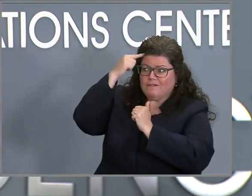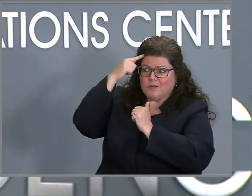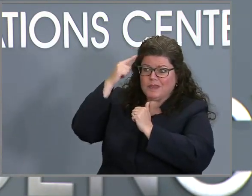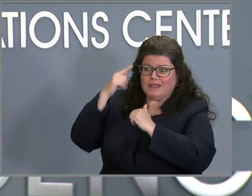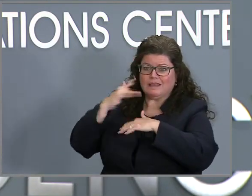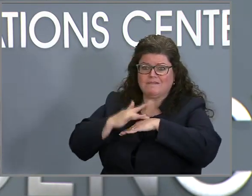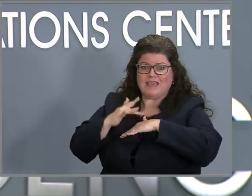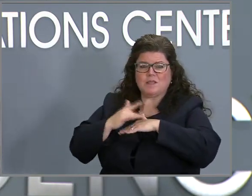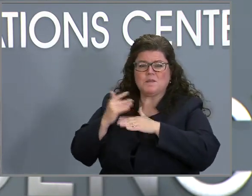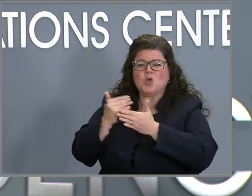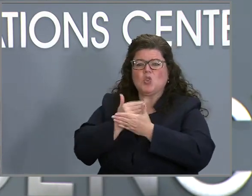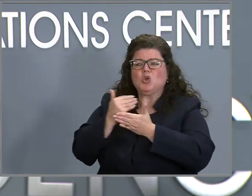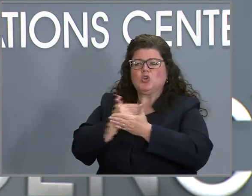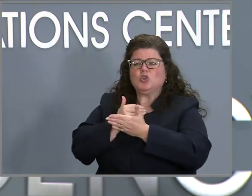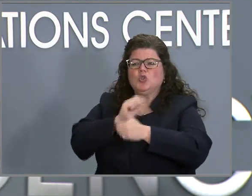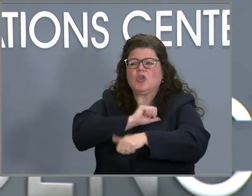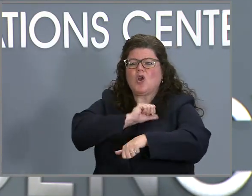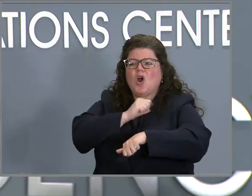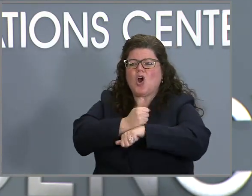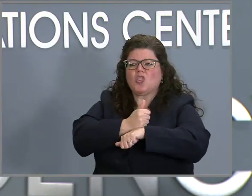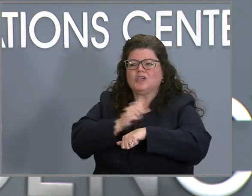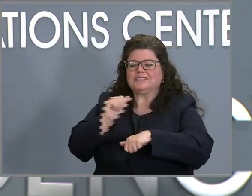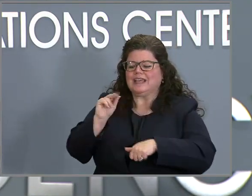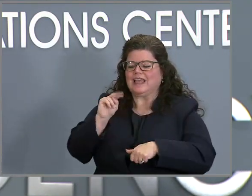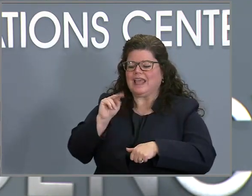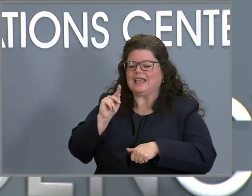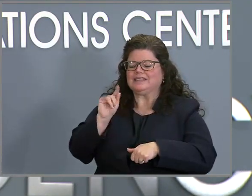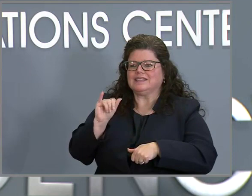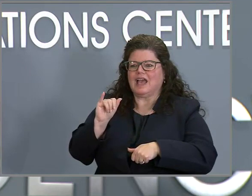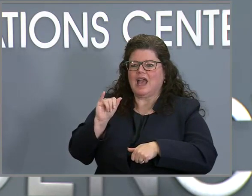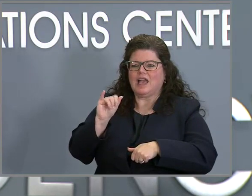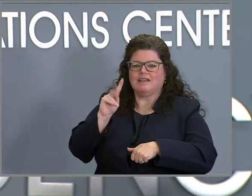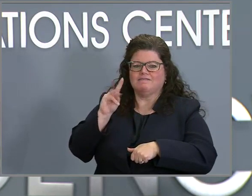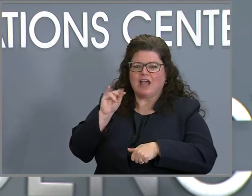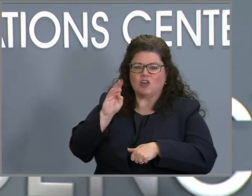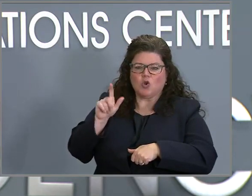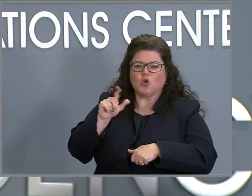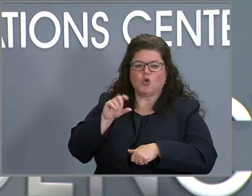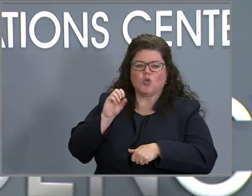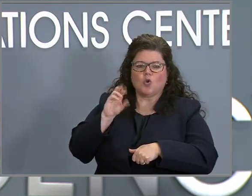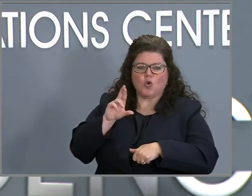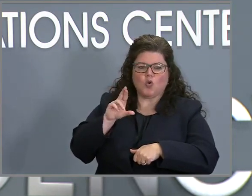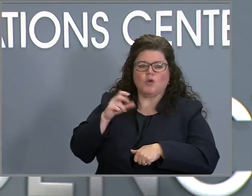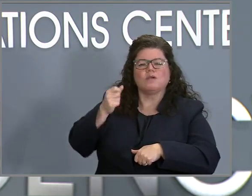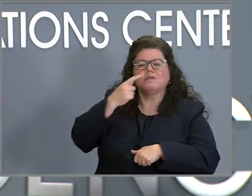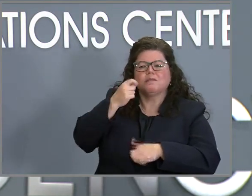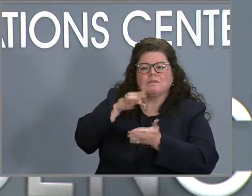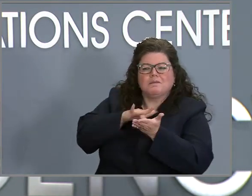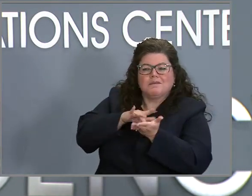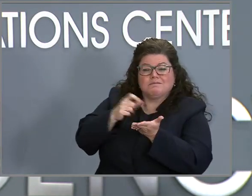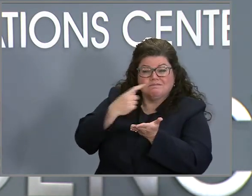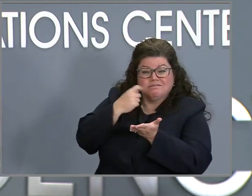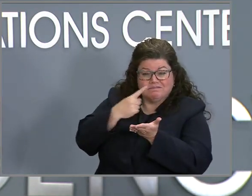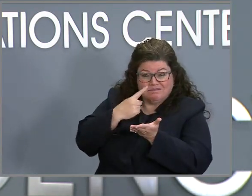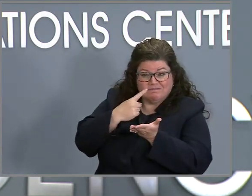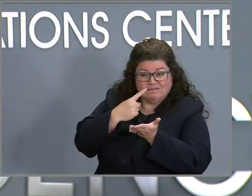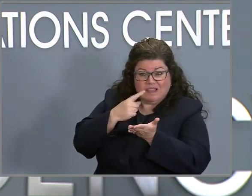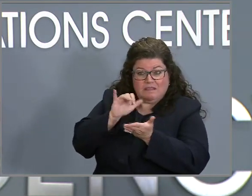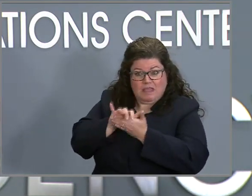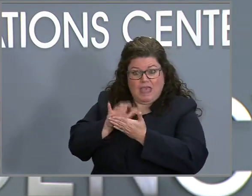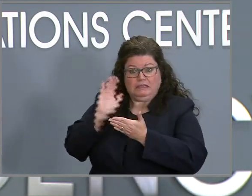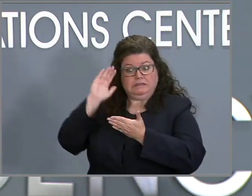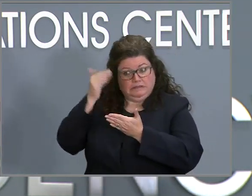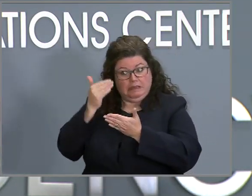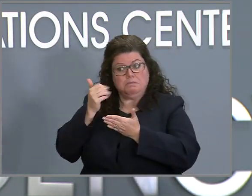of the newly authorized oral antivirals or the monoclonal antibody treatment that has proven to be effective against